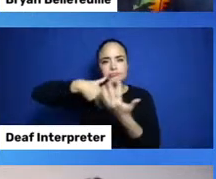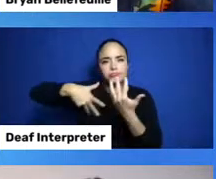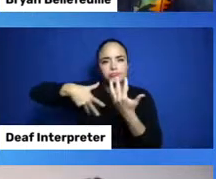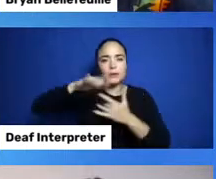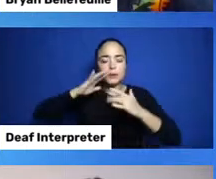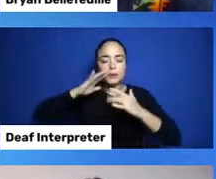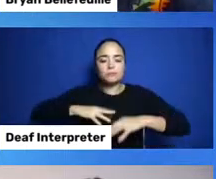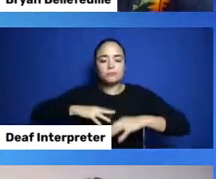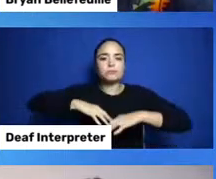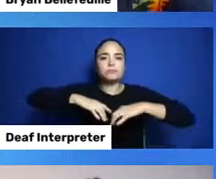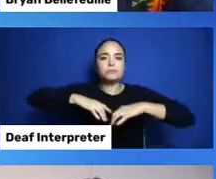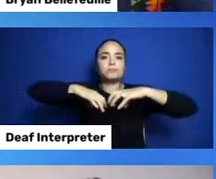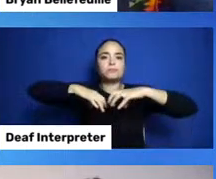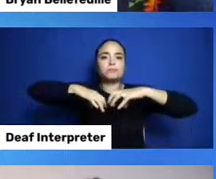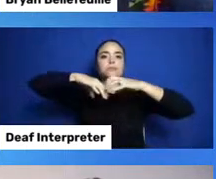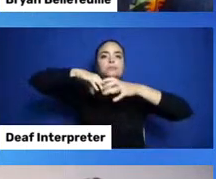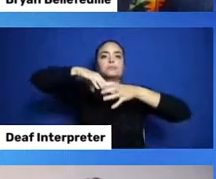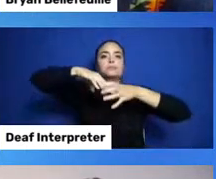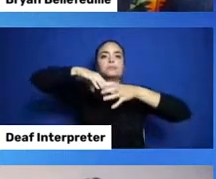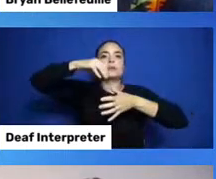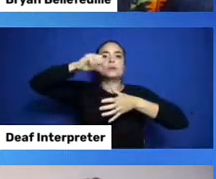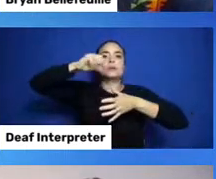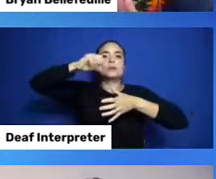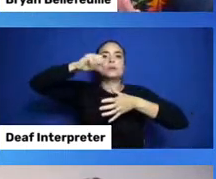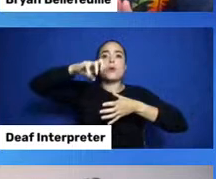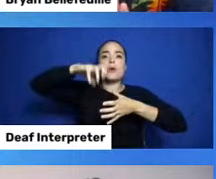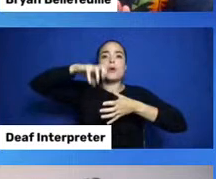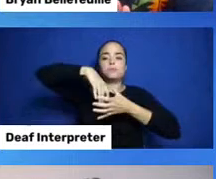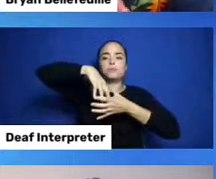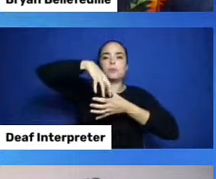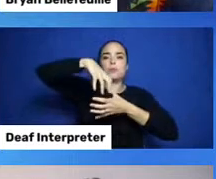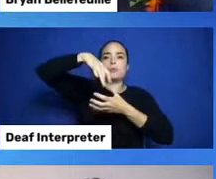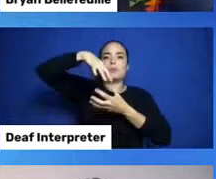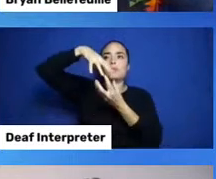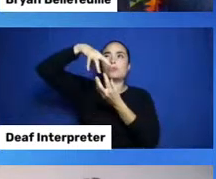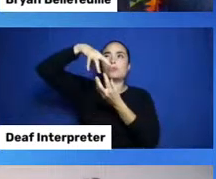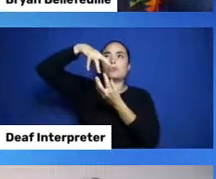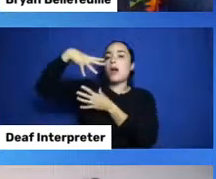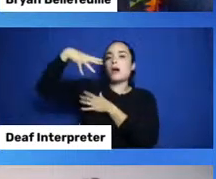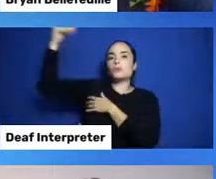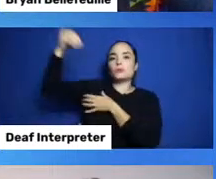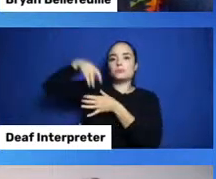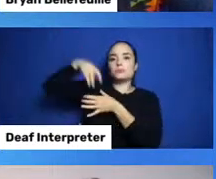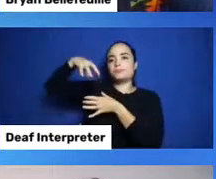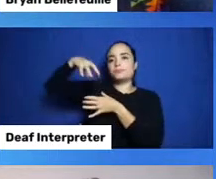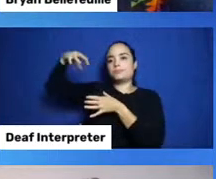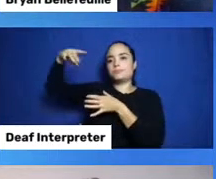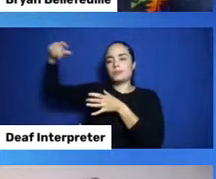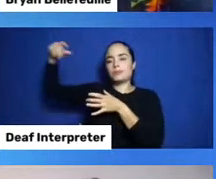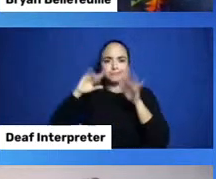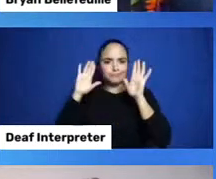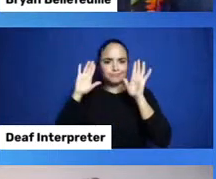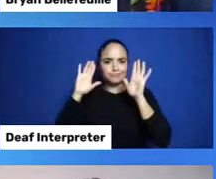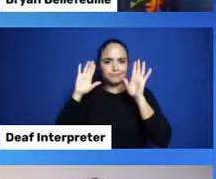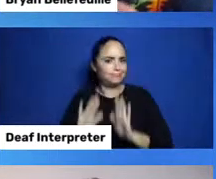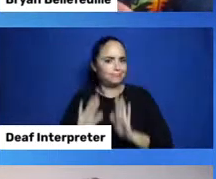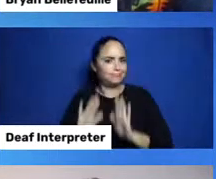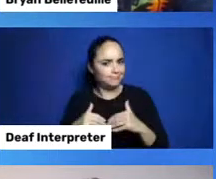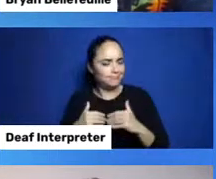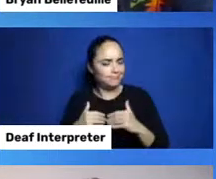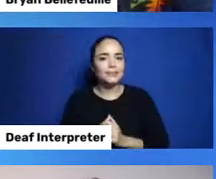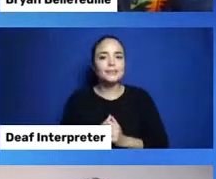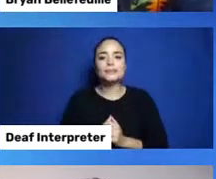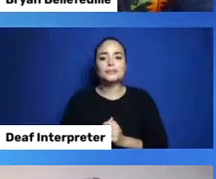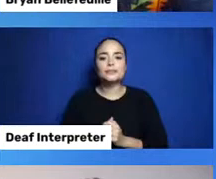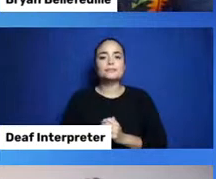teepee. That's great. Great airflow is important. Well, what's an